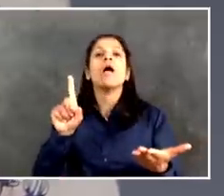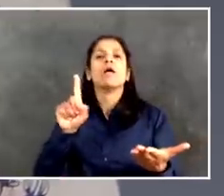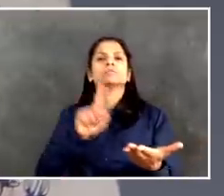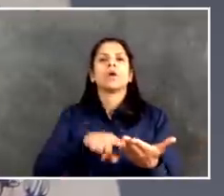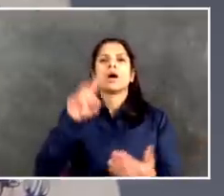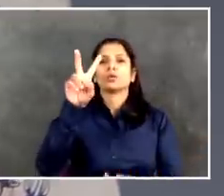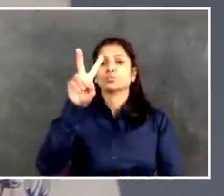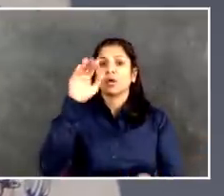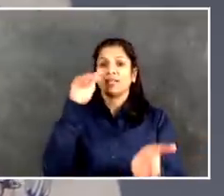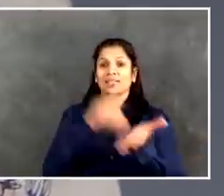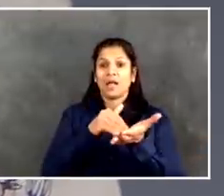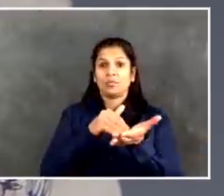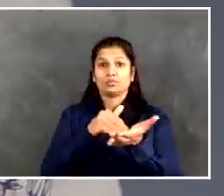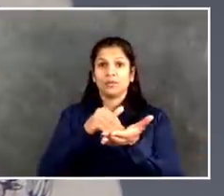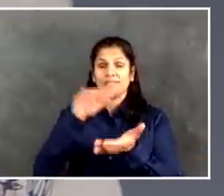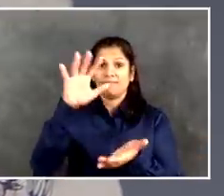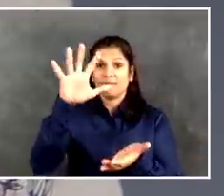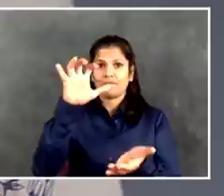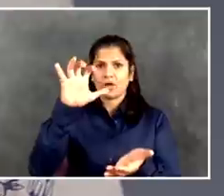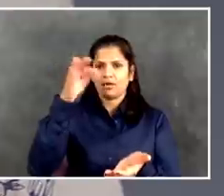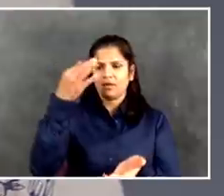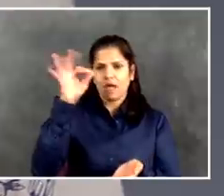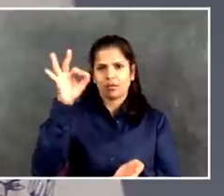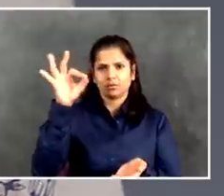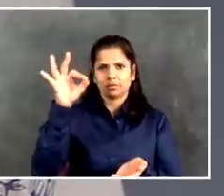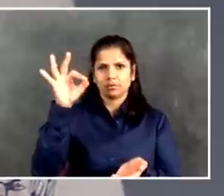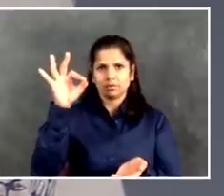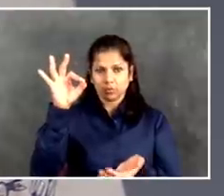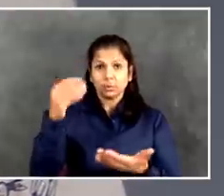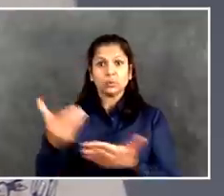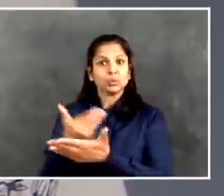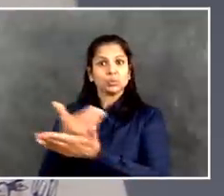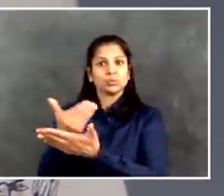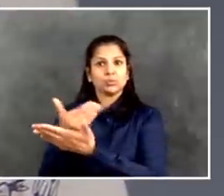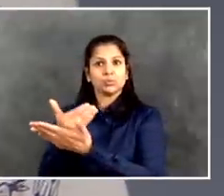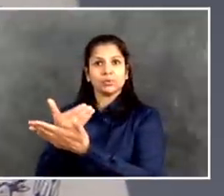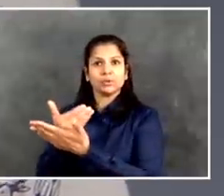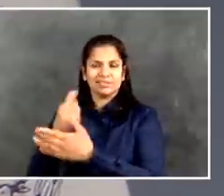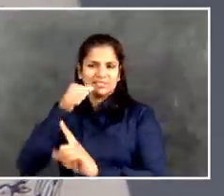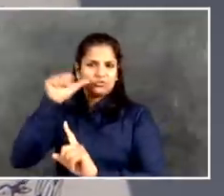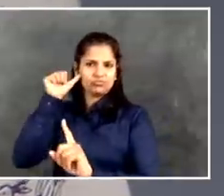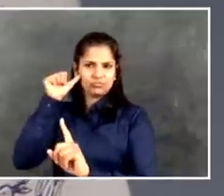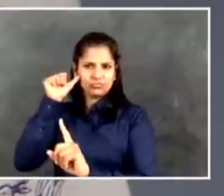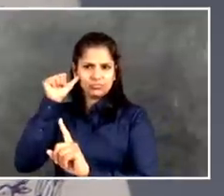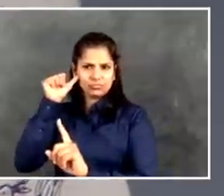2,519 new cases yesterday. Remember, the indicators are on that two-day lag.